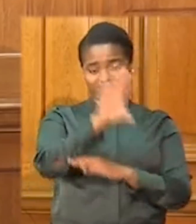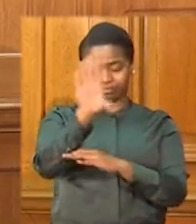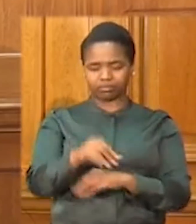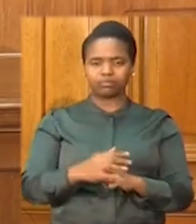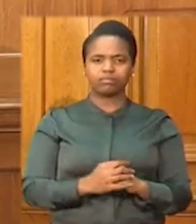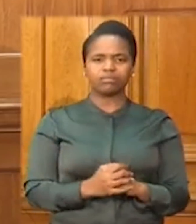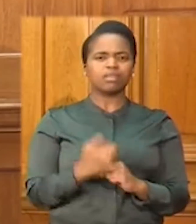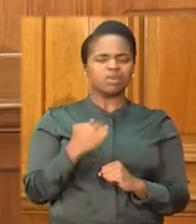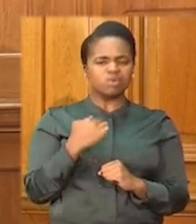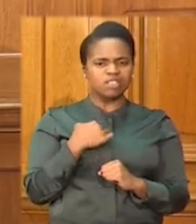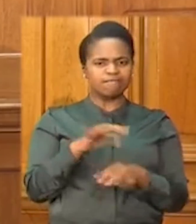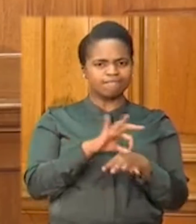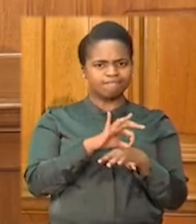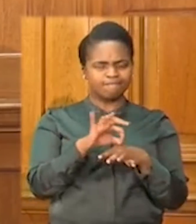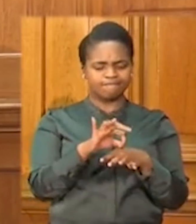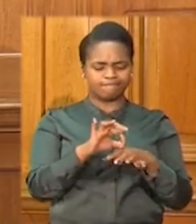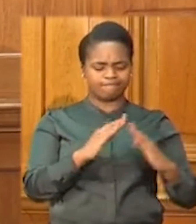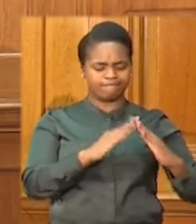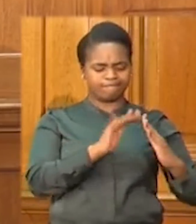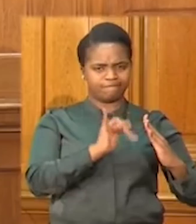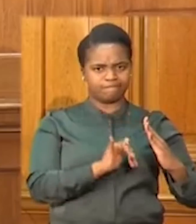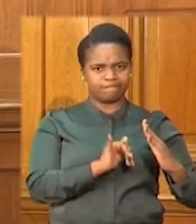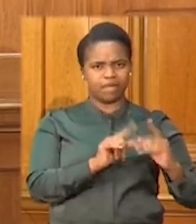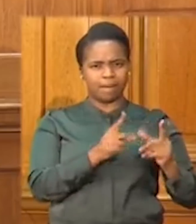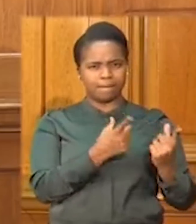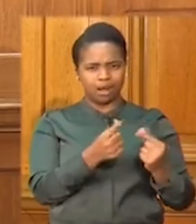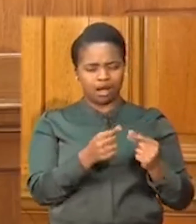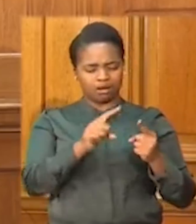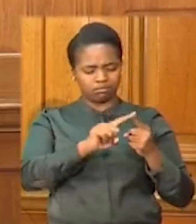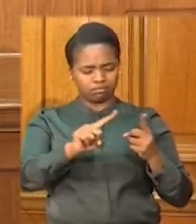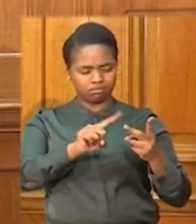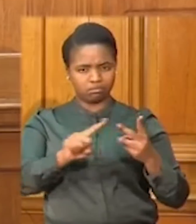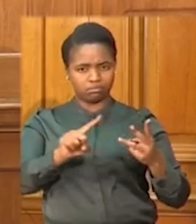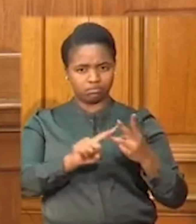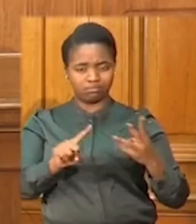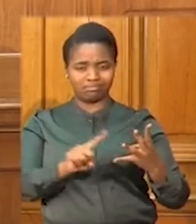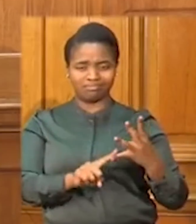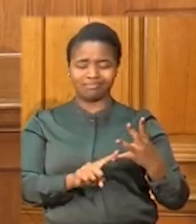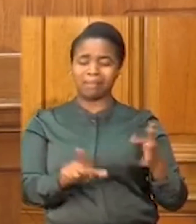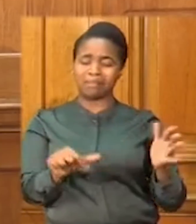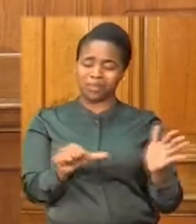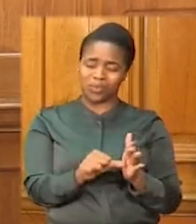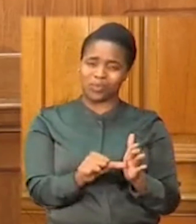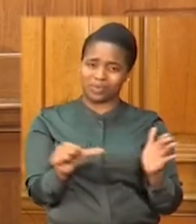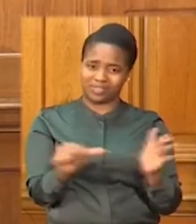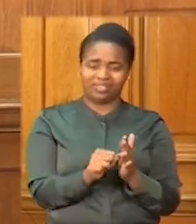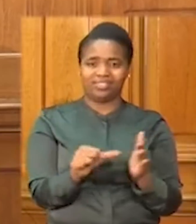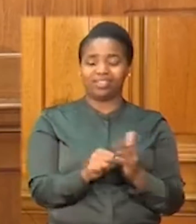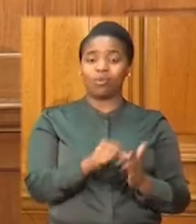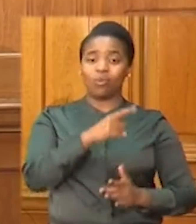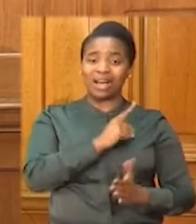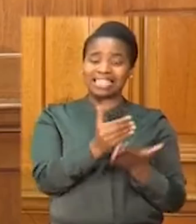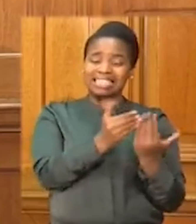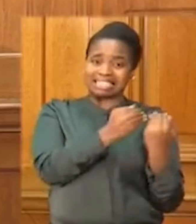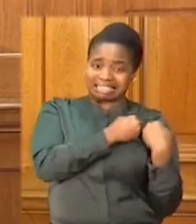we have taken to delay the spread of the virus have been absolutely necessary. They